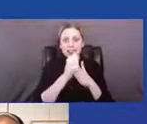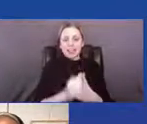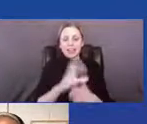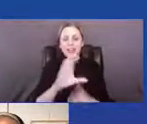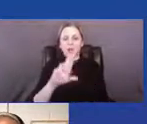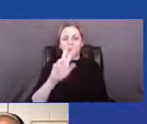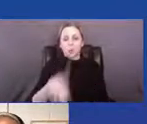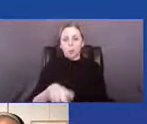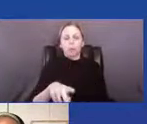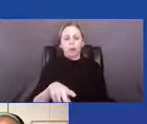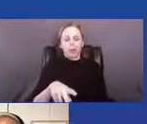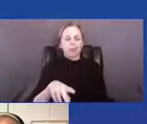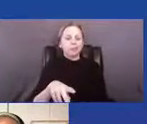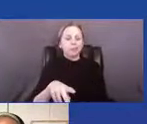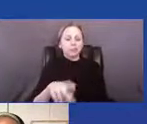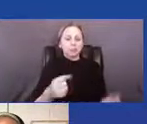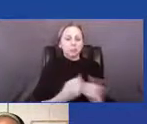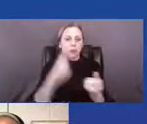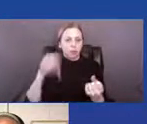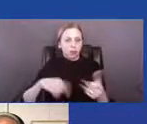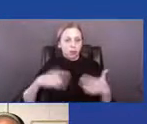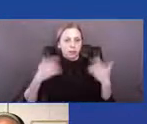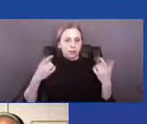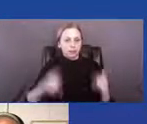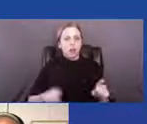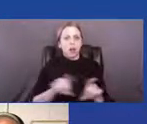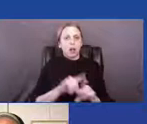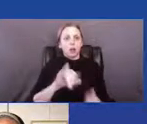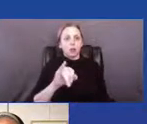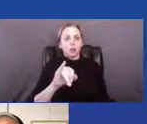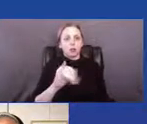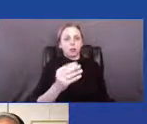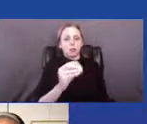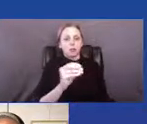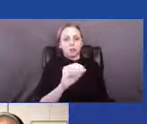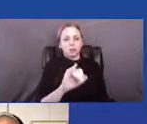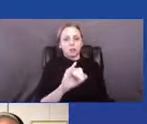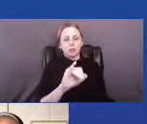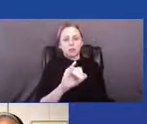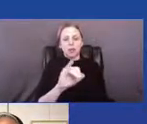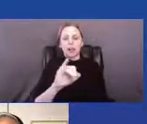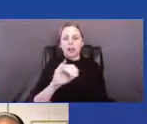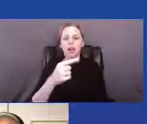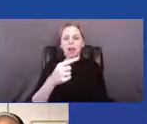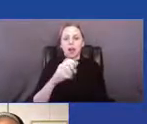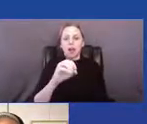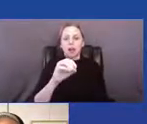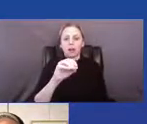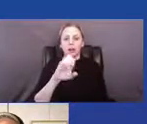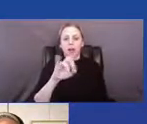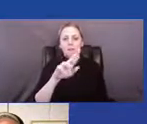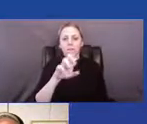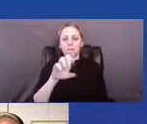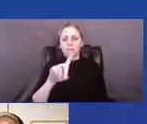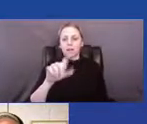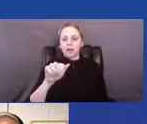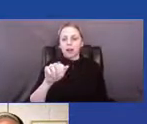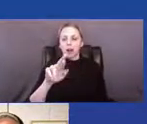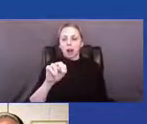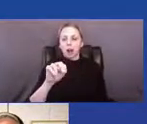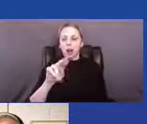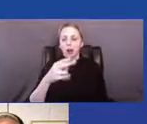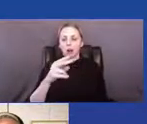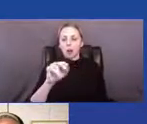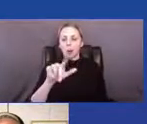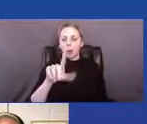sponsor, and the incomparable Jodi Gottfried Arnhold, who is Dance NYC's 2022 symposium